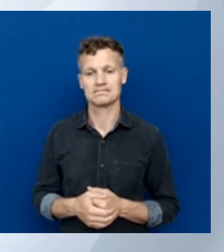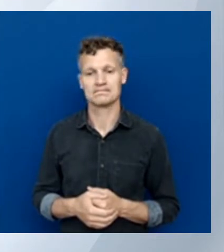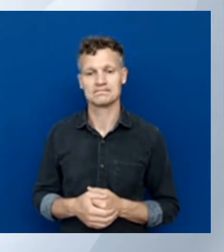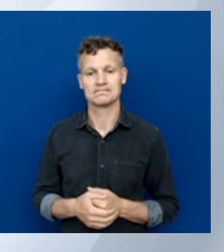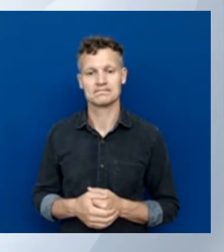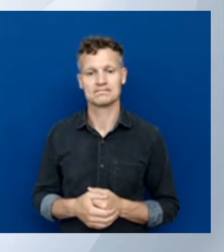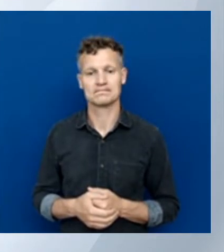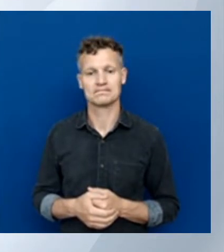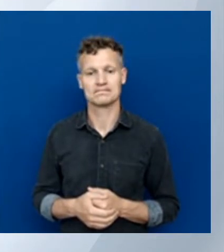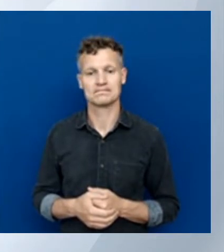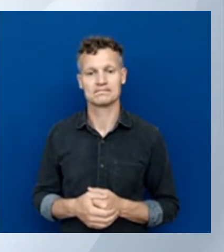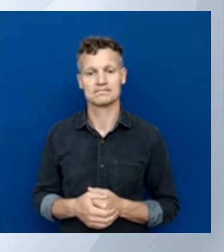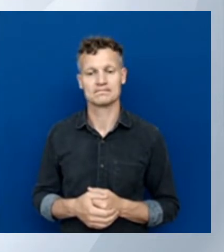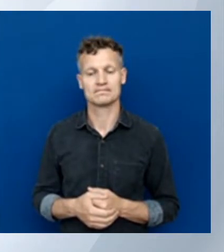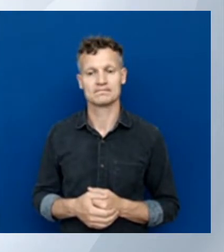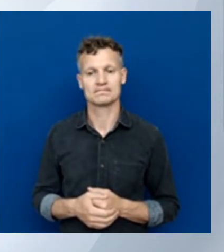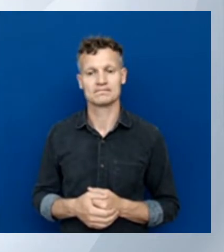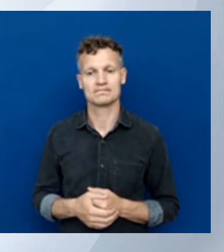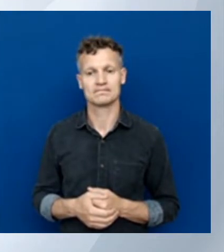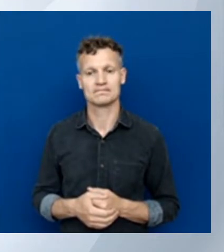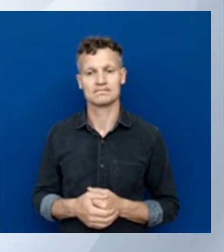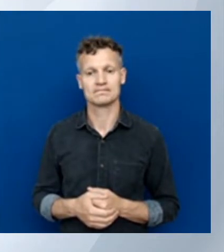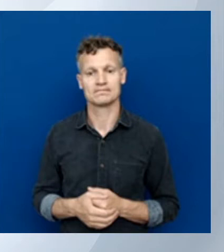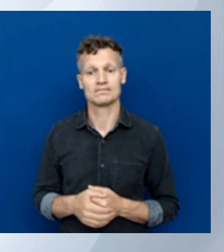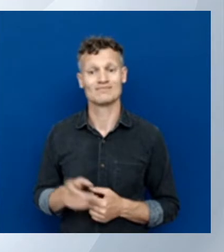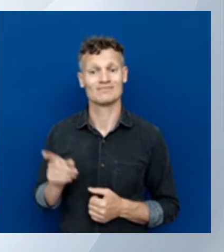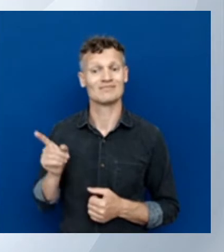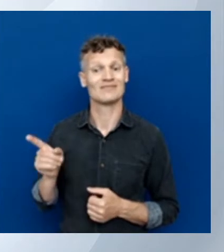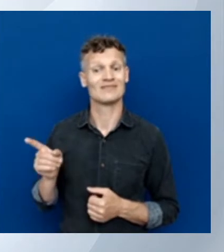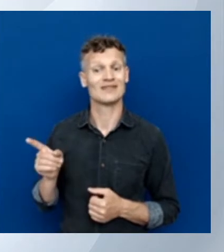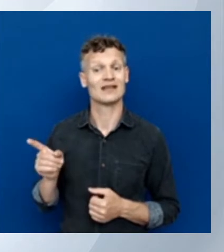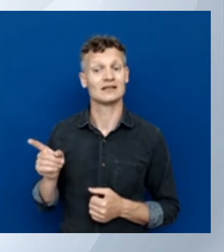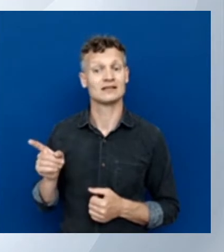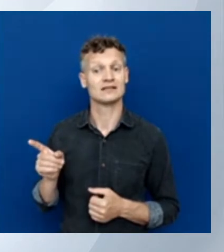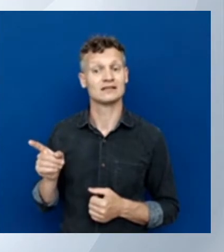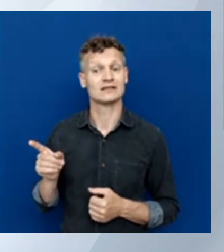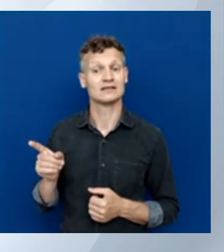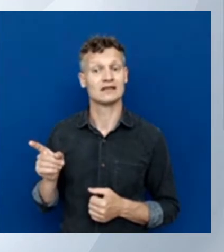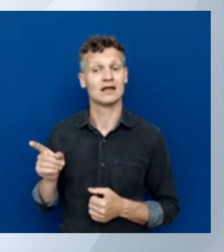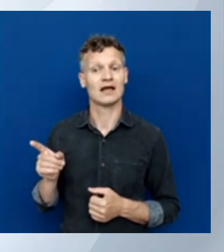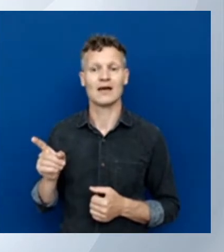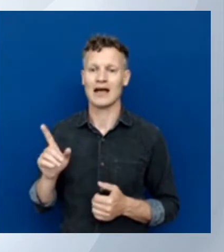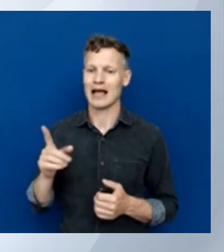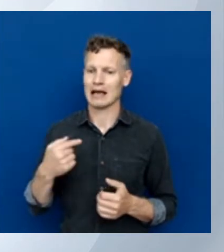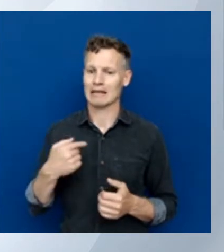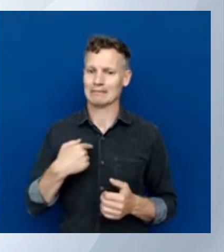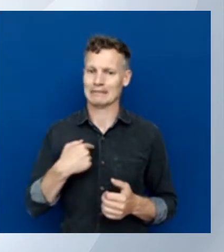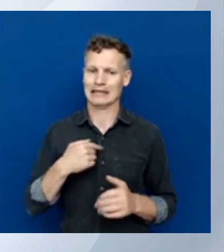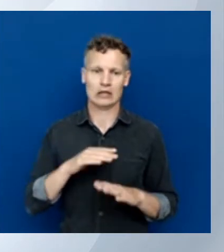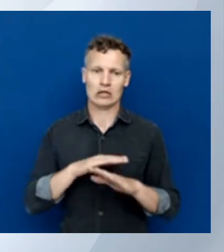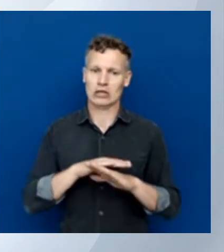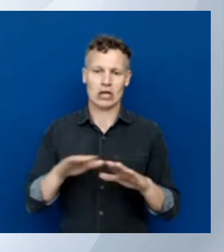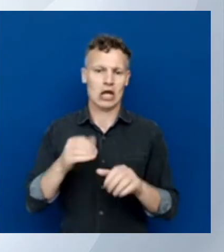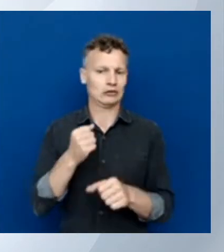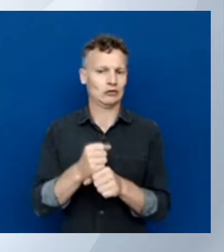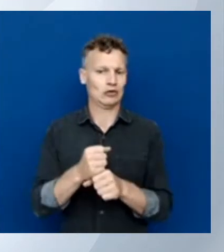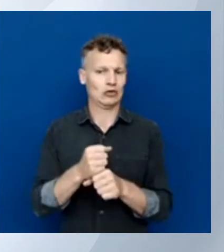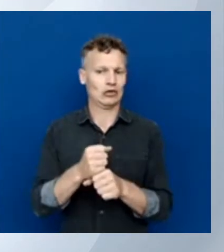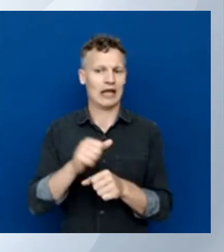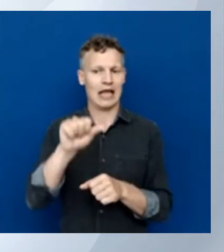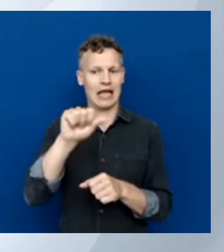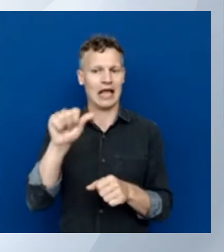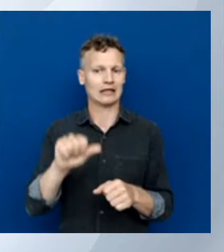And this is a nice point to mention that I do not work with the Azure CLI that much. I have that Windows background.